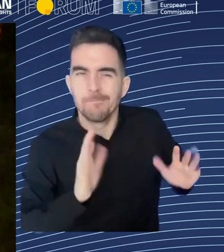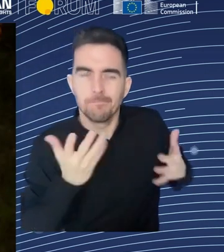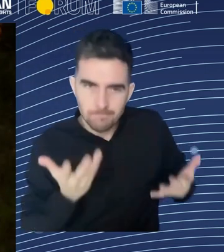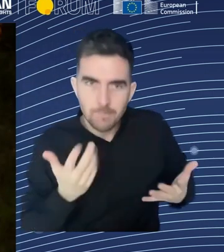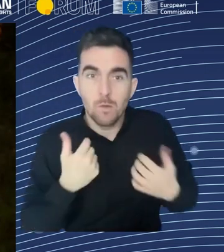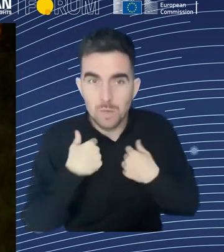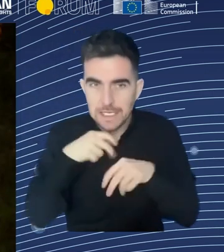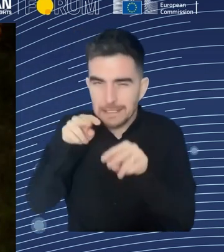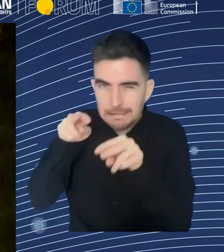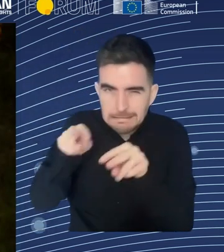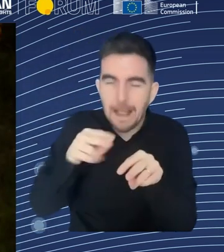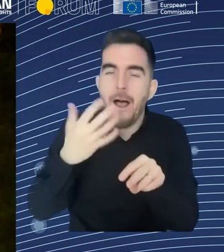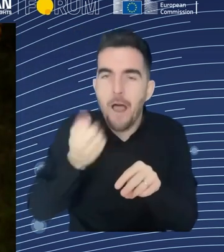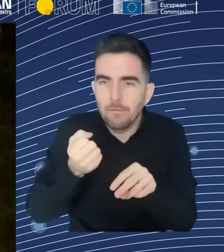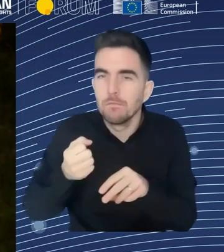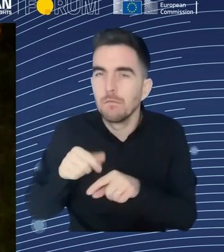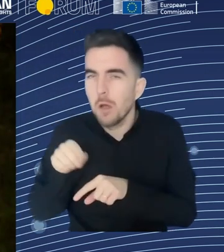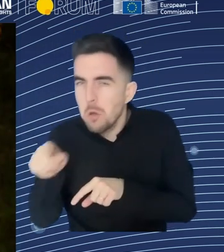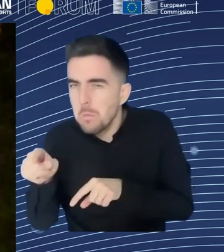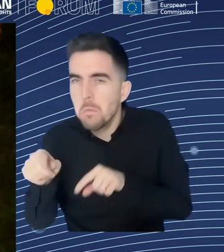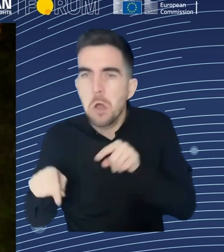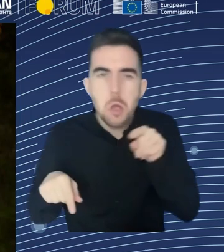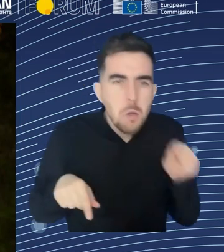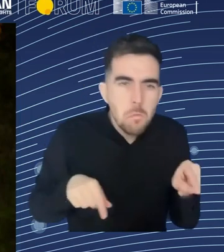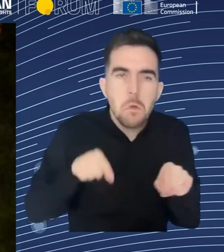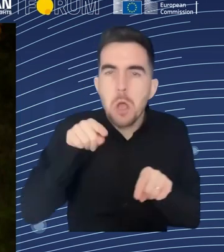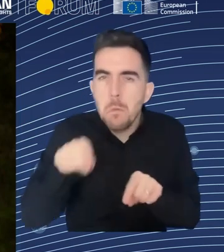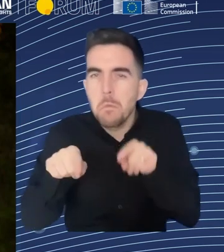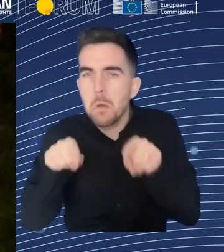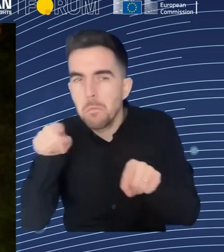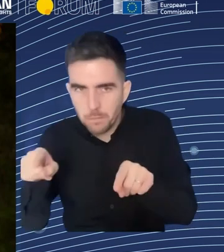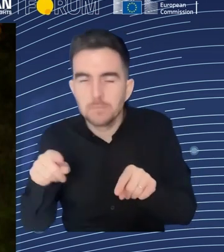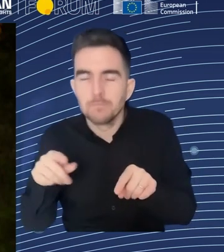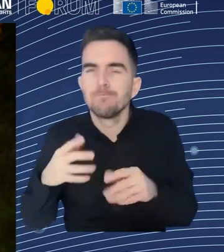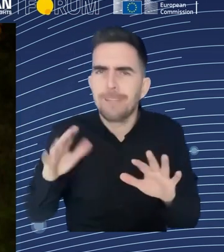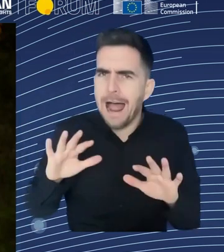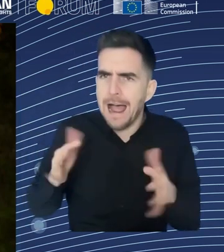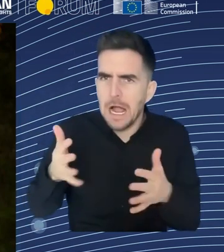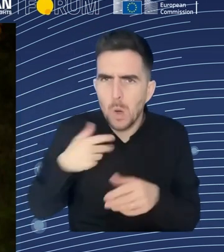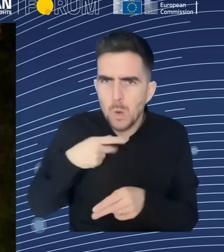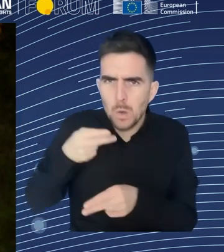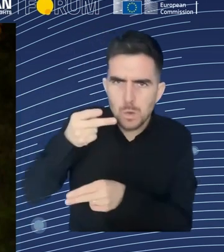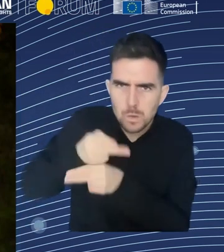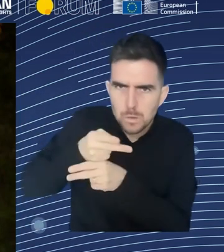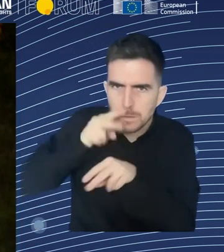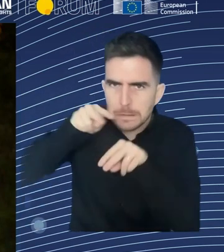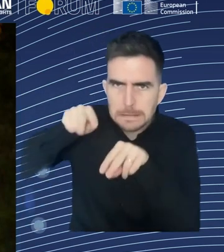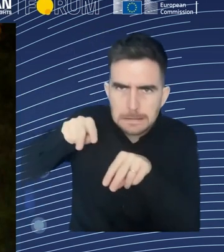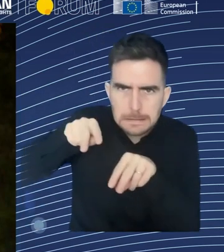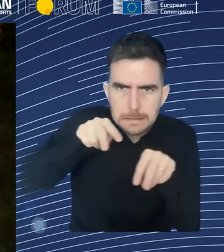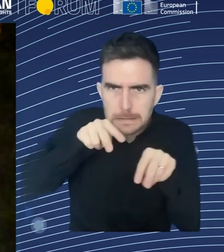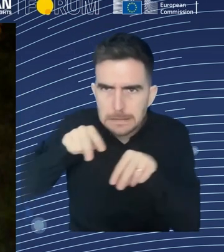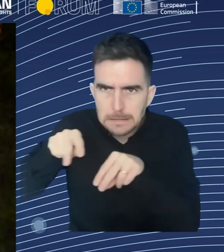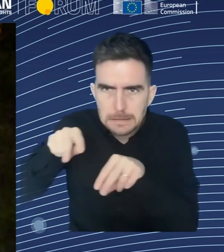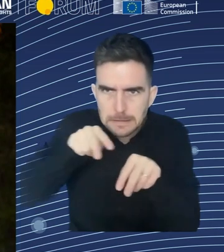does, and that then put in, you know, ever increasing productivity thresholds. You know, at the